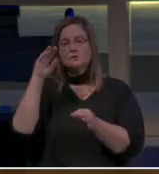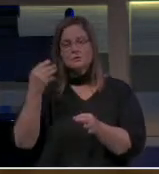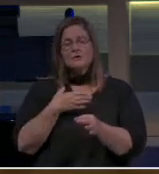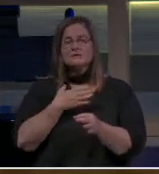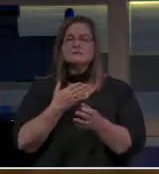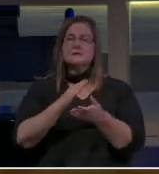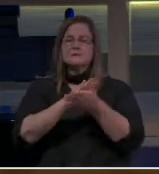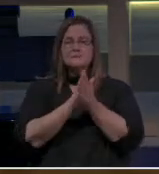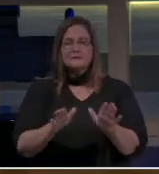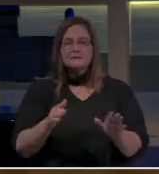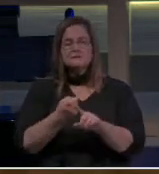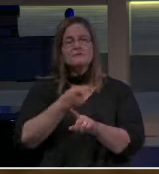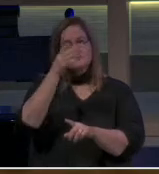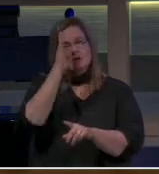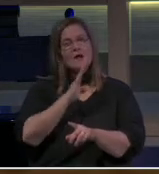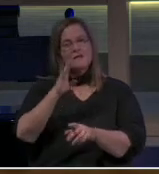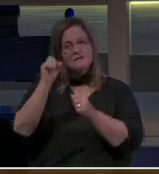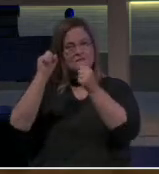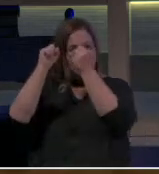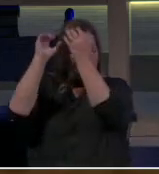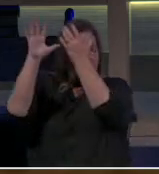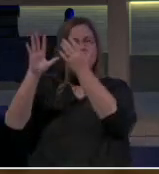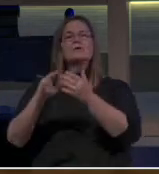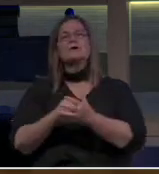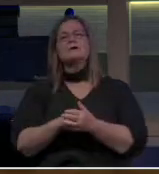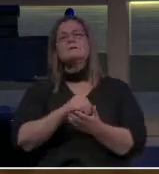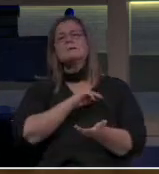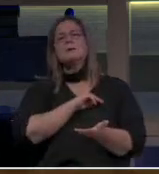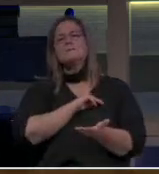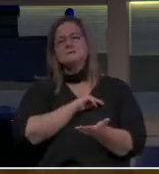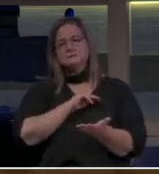and Messiah Jesus our Savior.